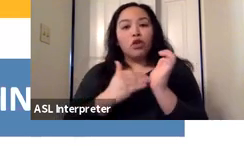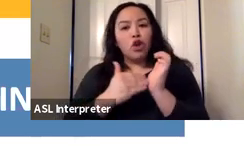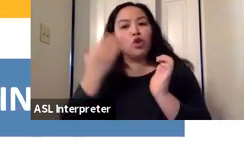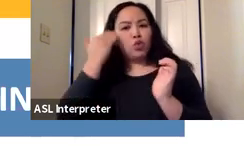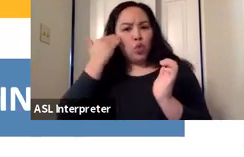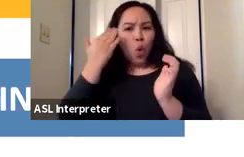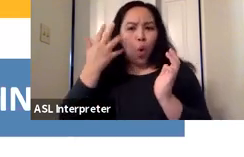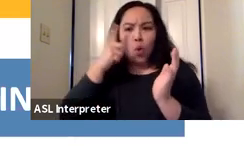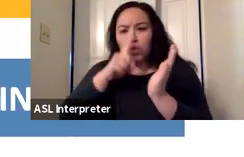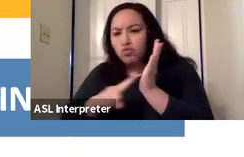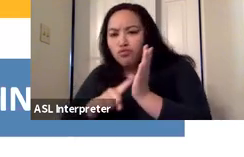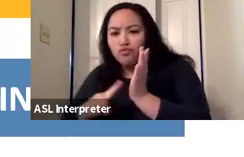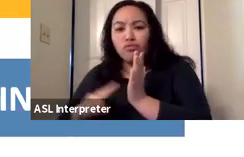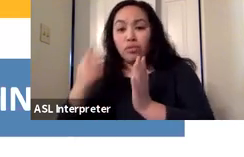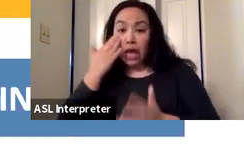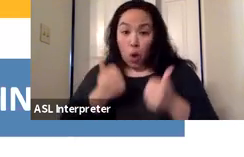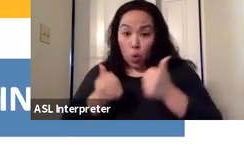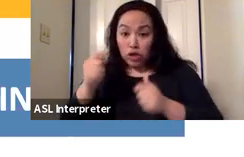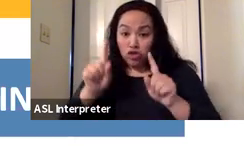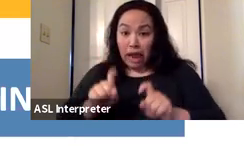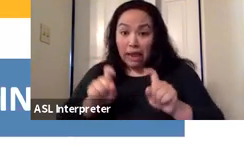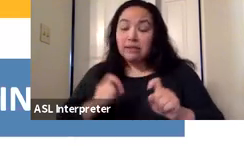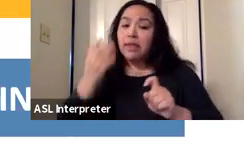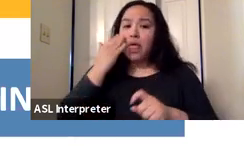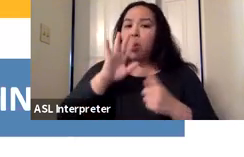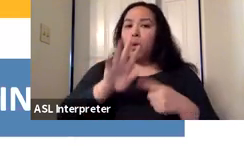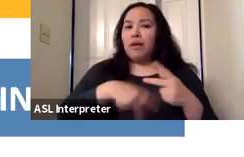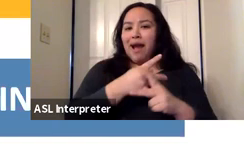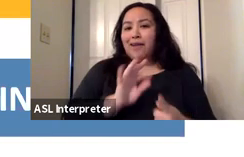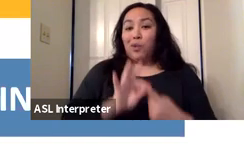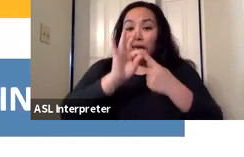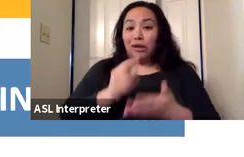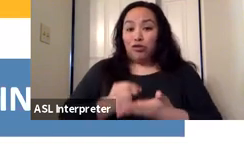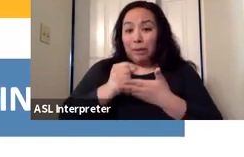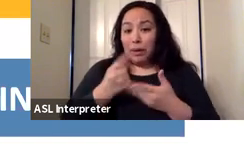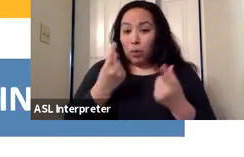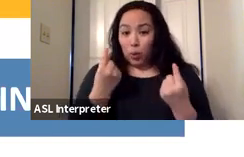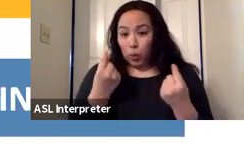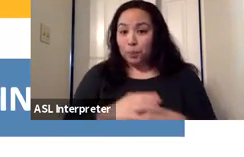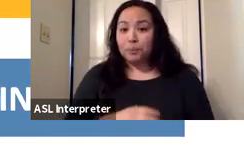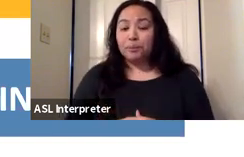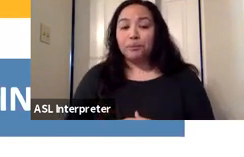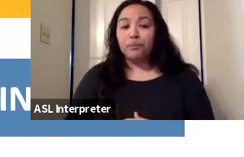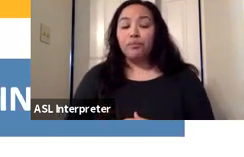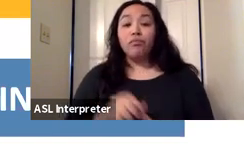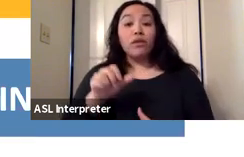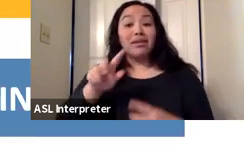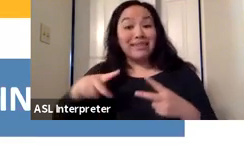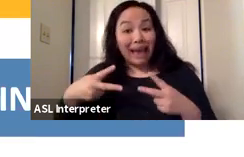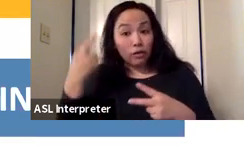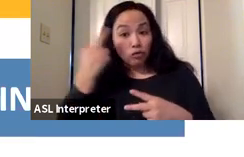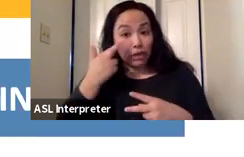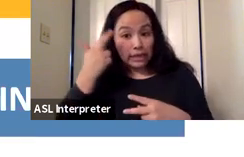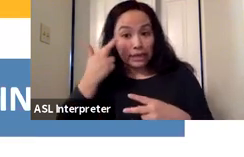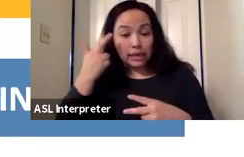what tests to run, and what kind of unique treatment would need to be administered at that time. The other reason, of course, was to